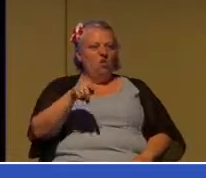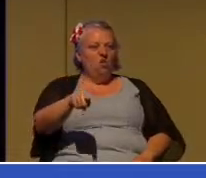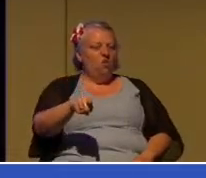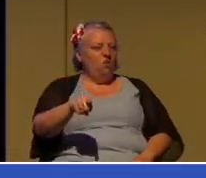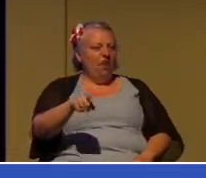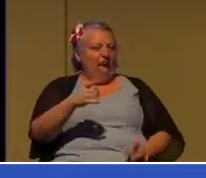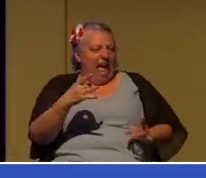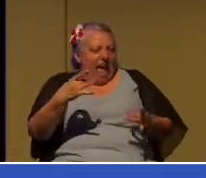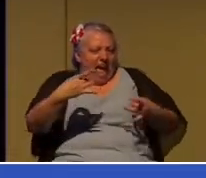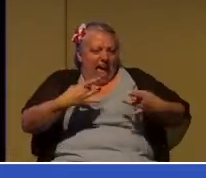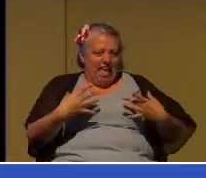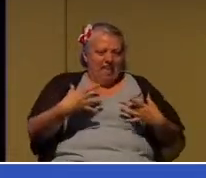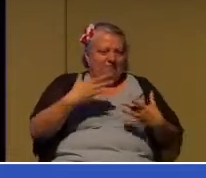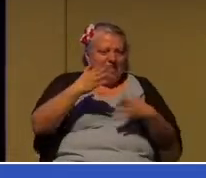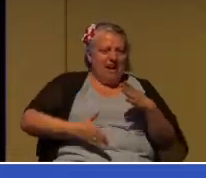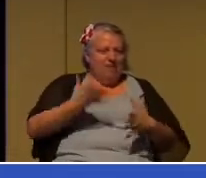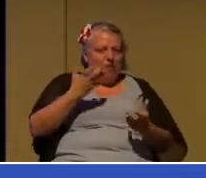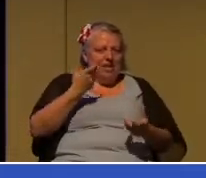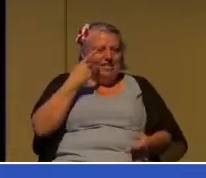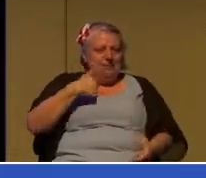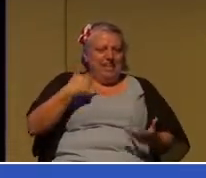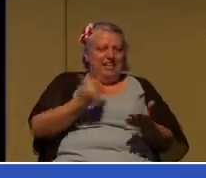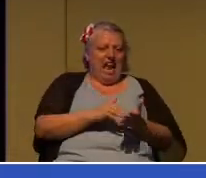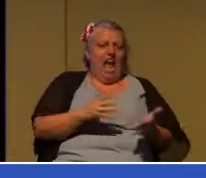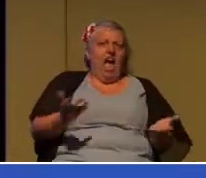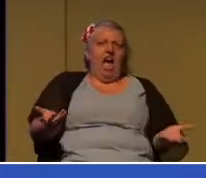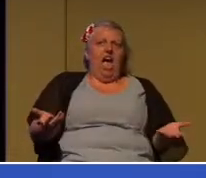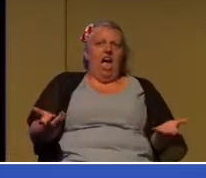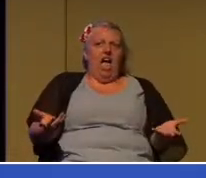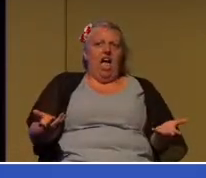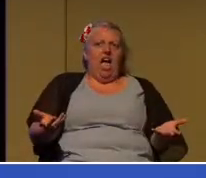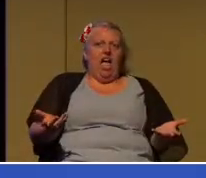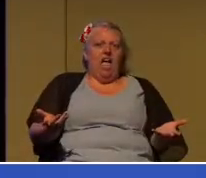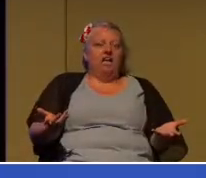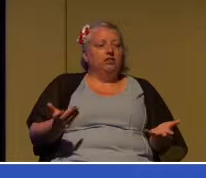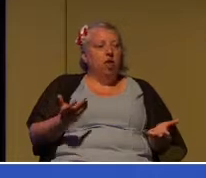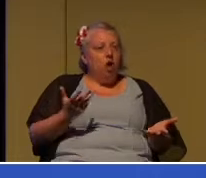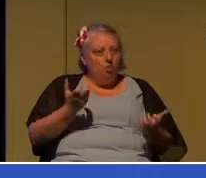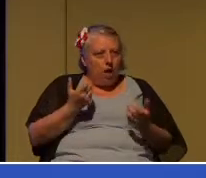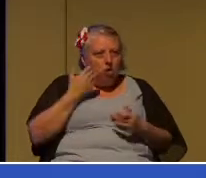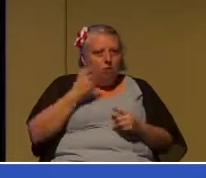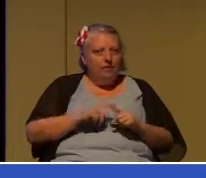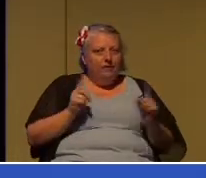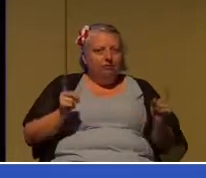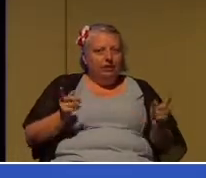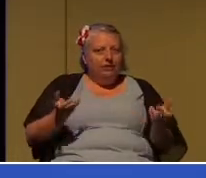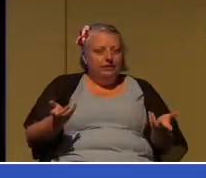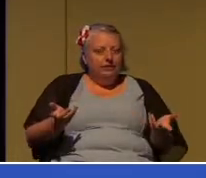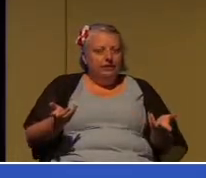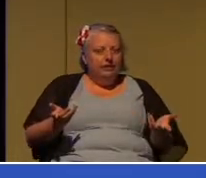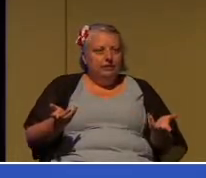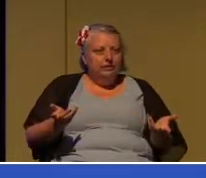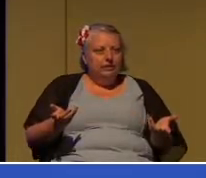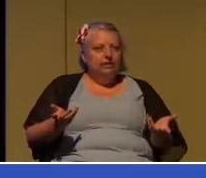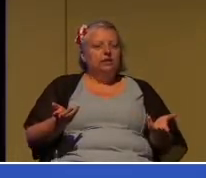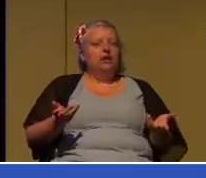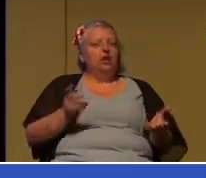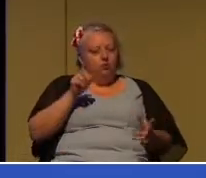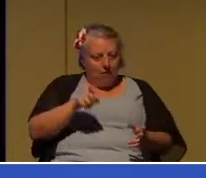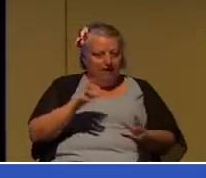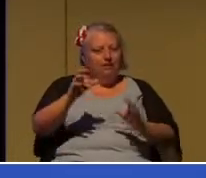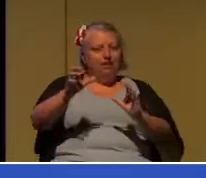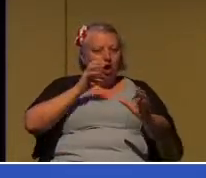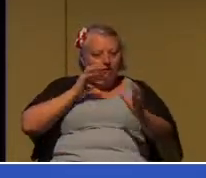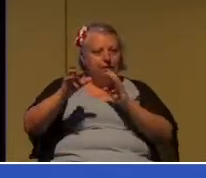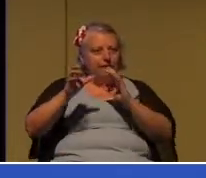he never wants to you again. And you might just want to know the difference. Isn't that true? So you've got to have a conversation.